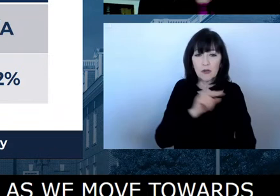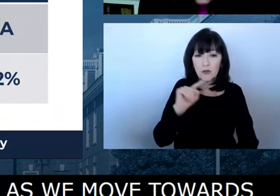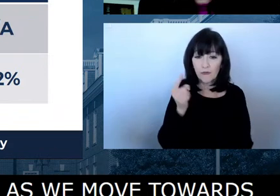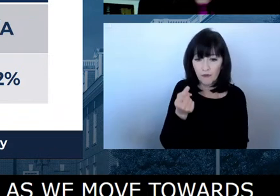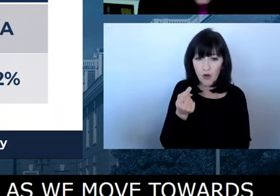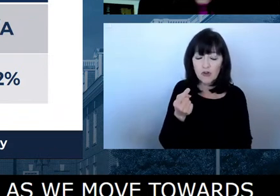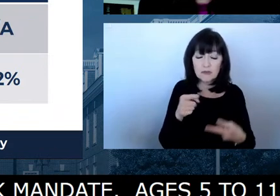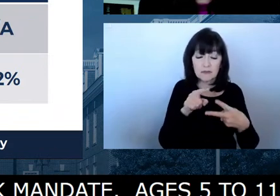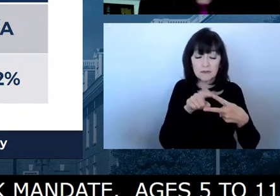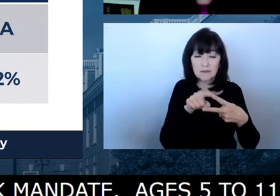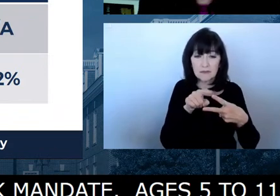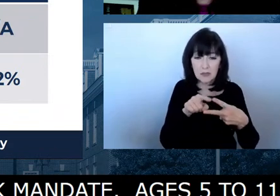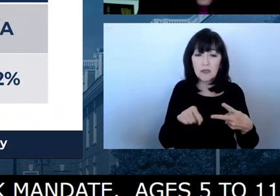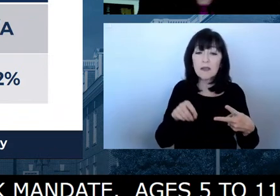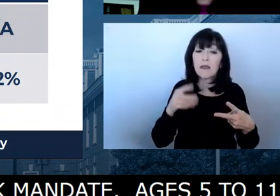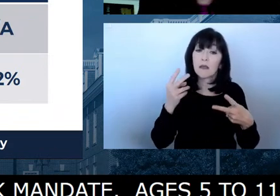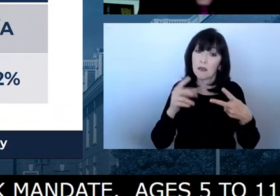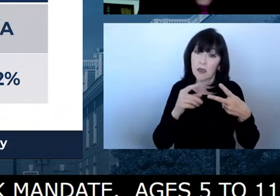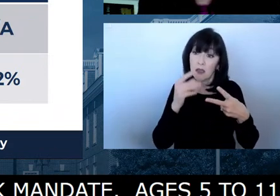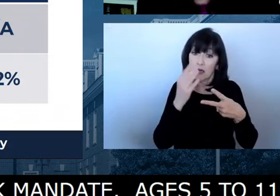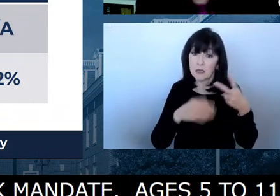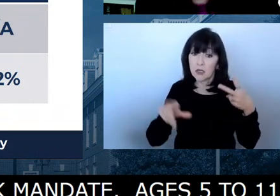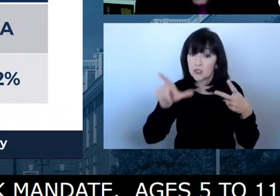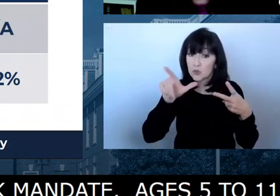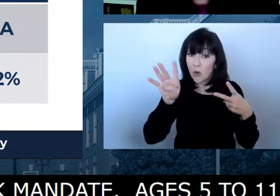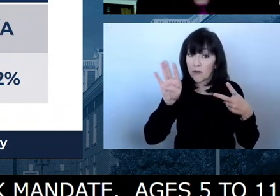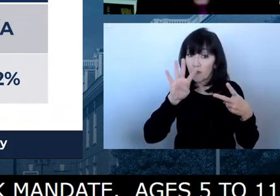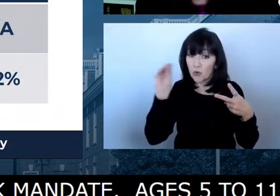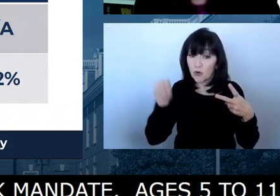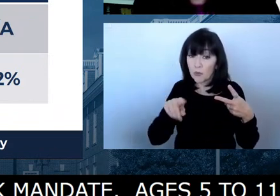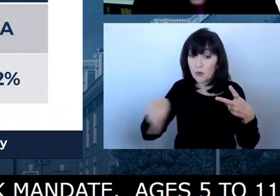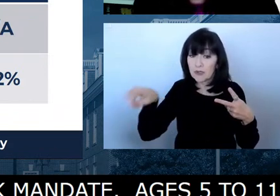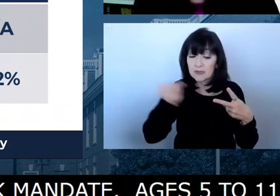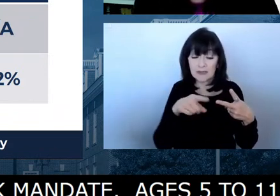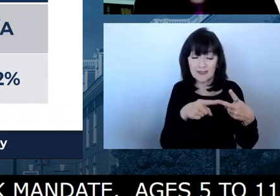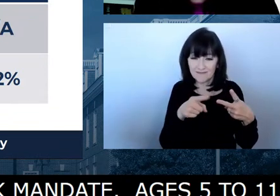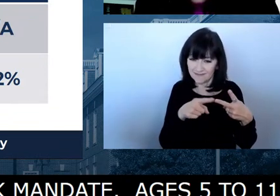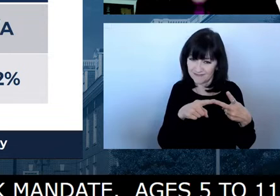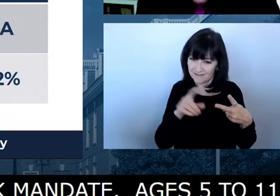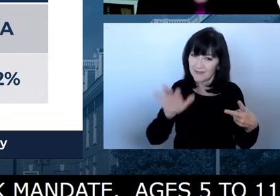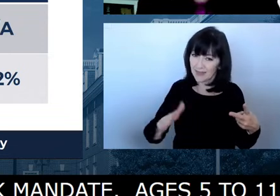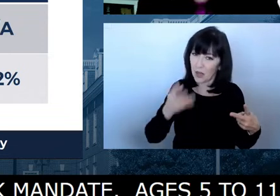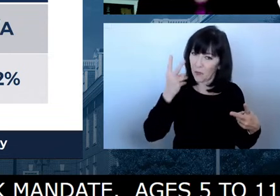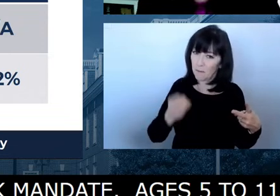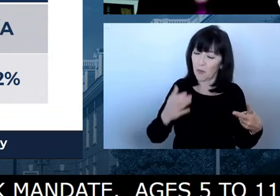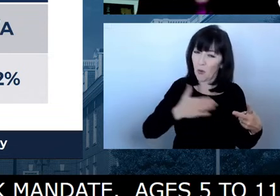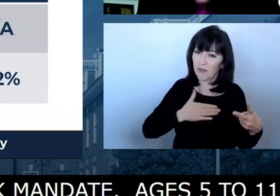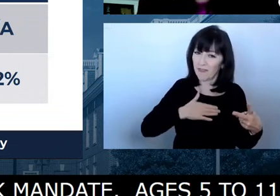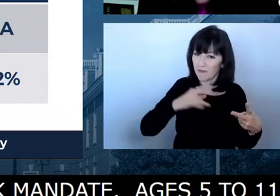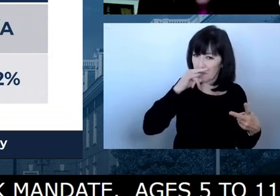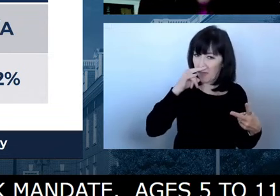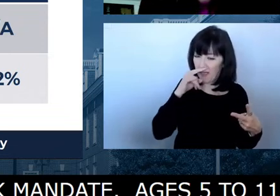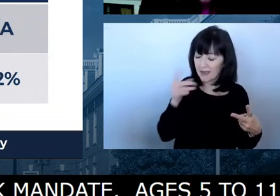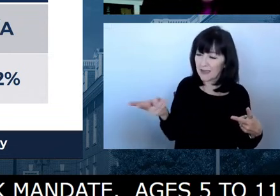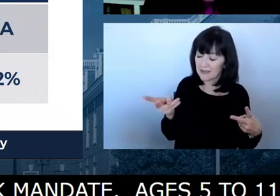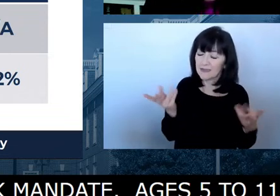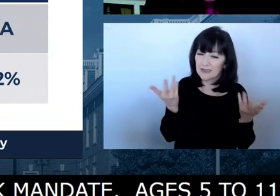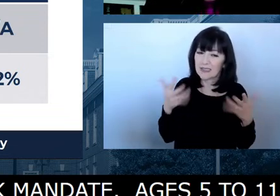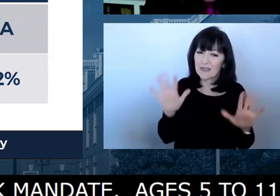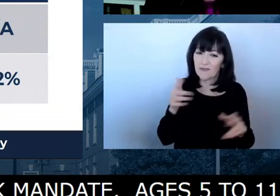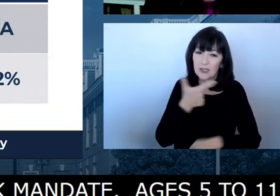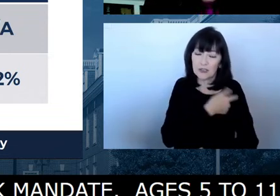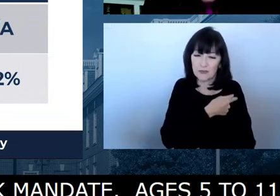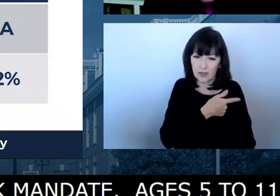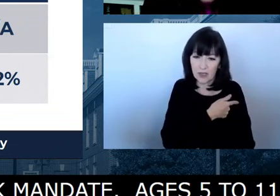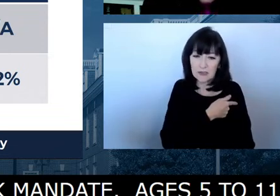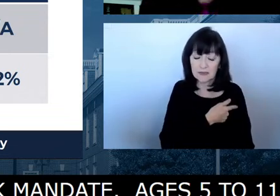up from 22% last week. I'm happy to include both of my kids in that cohort of being fully vaccinated. And